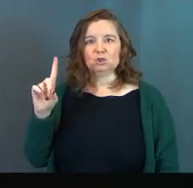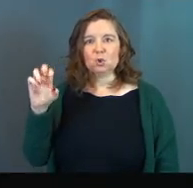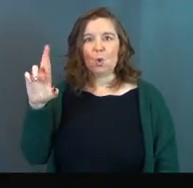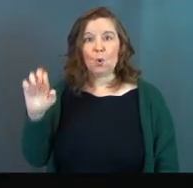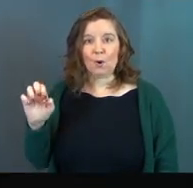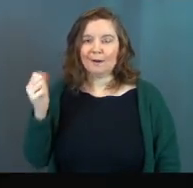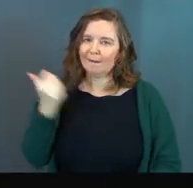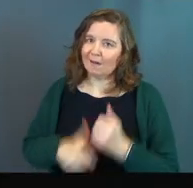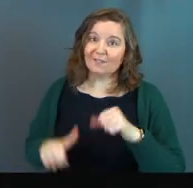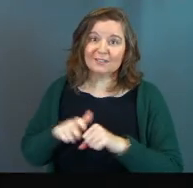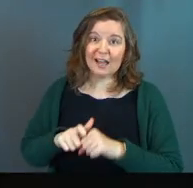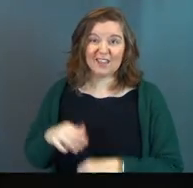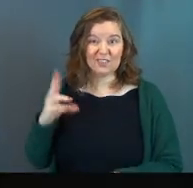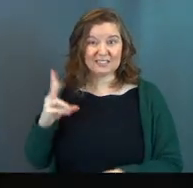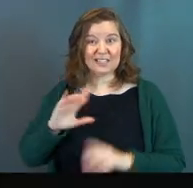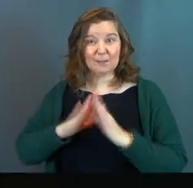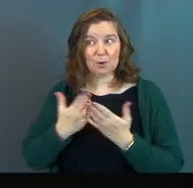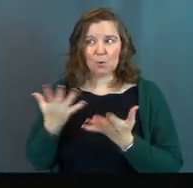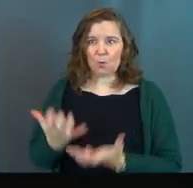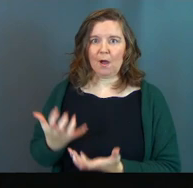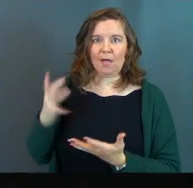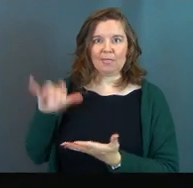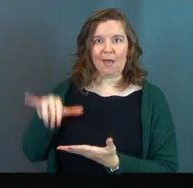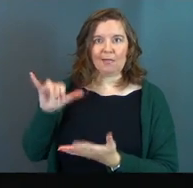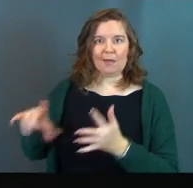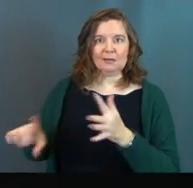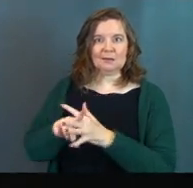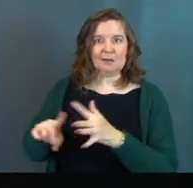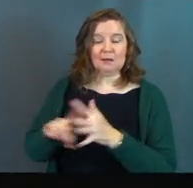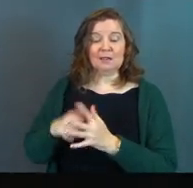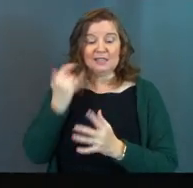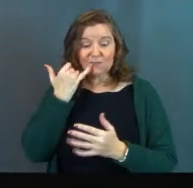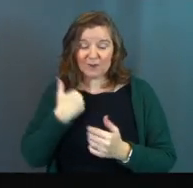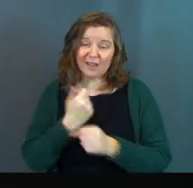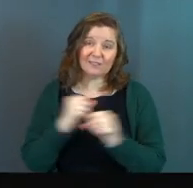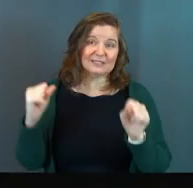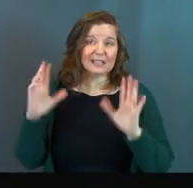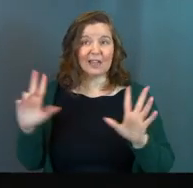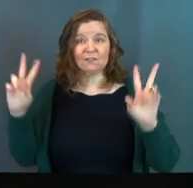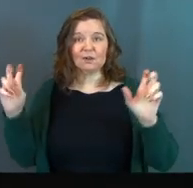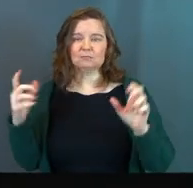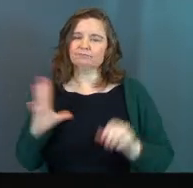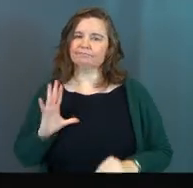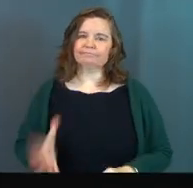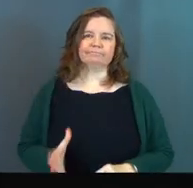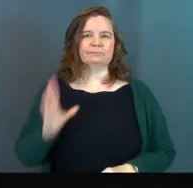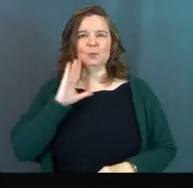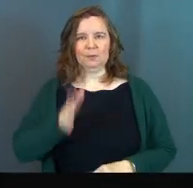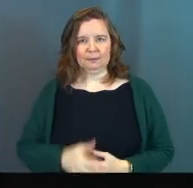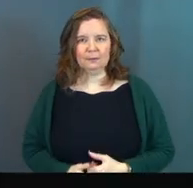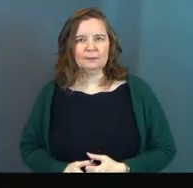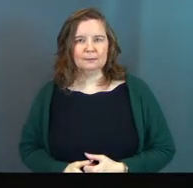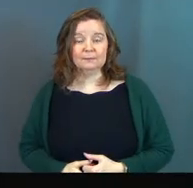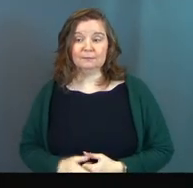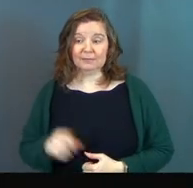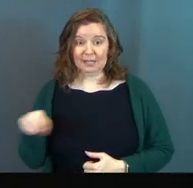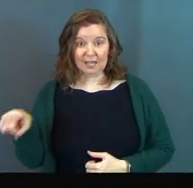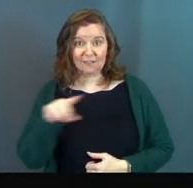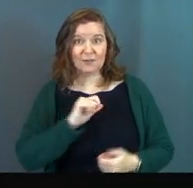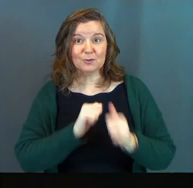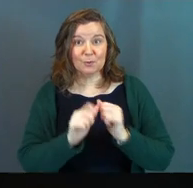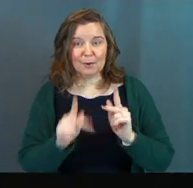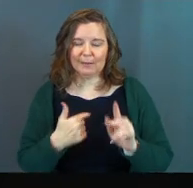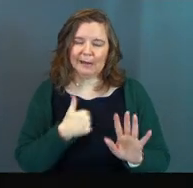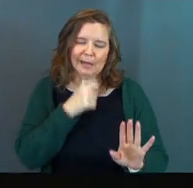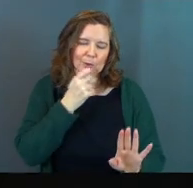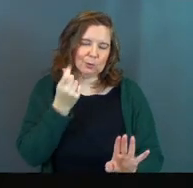that's what we wanted. Right? Because if we could just have the savior, we'd be okay. Even you sports